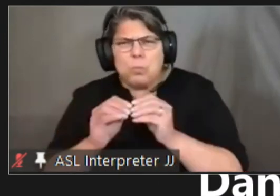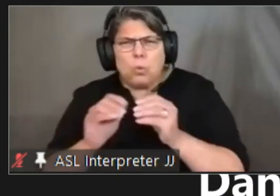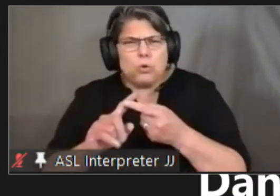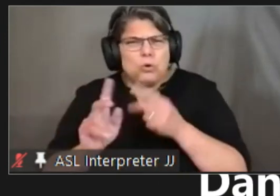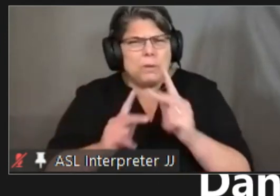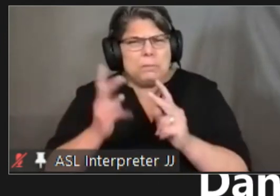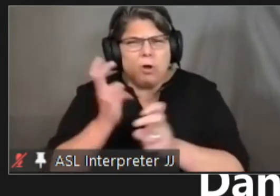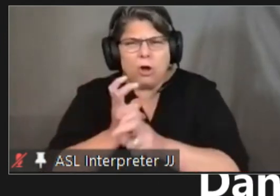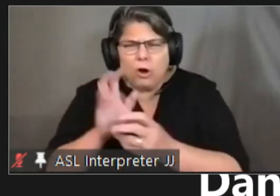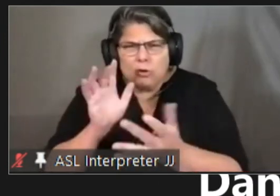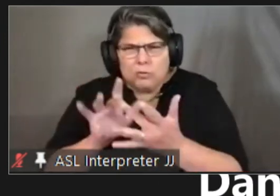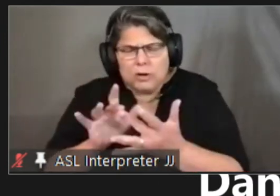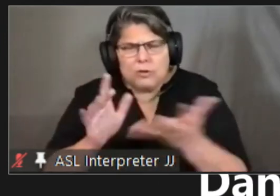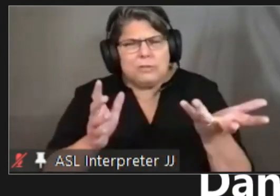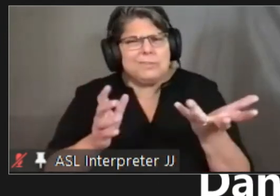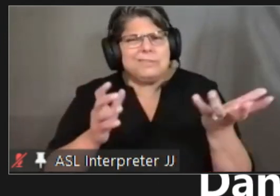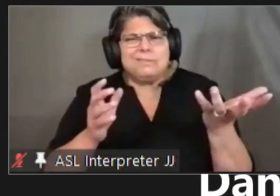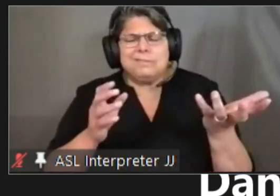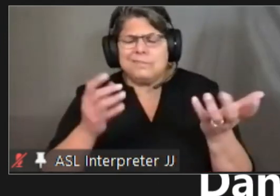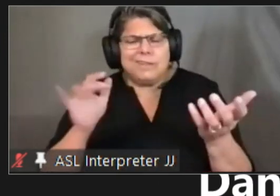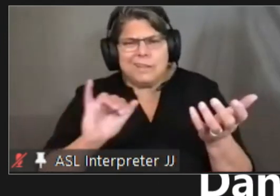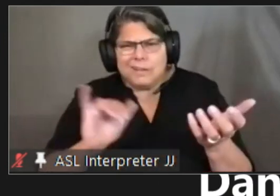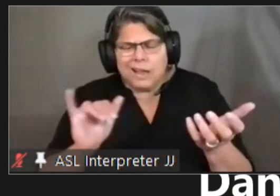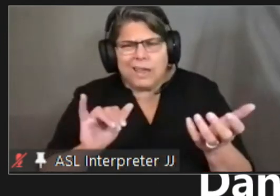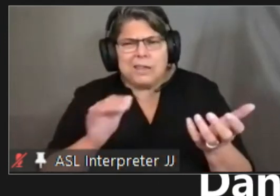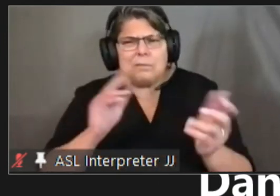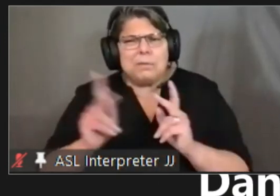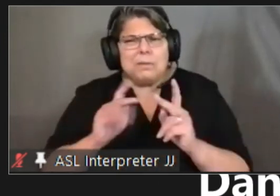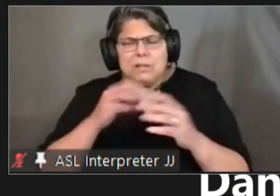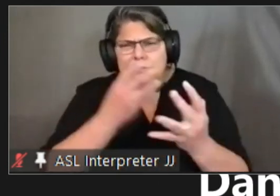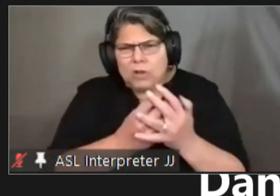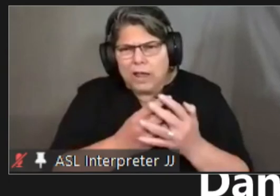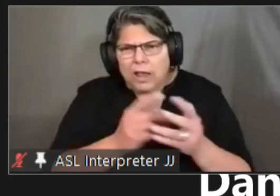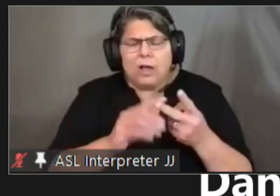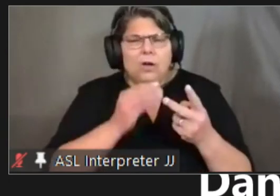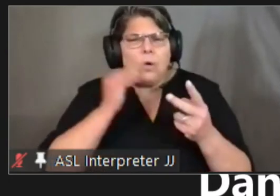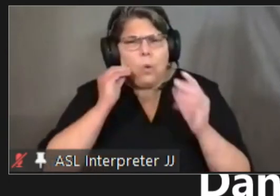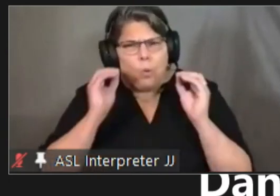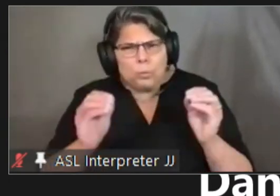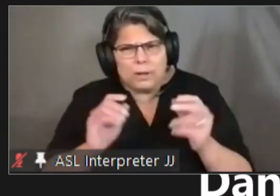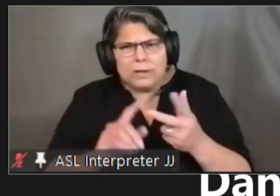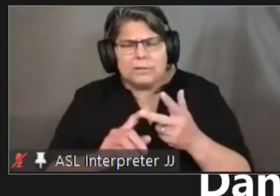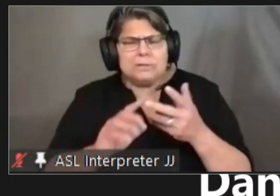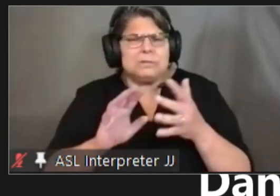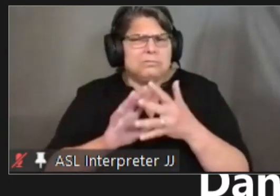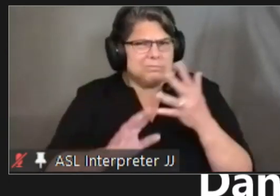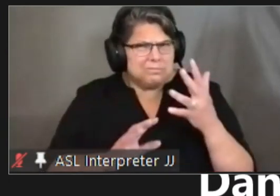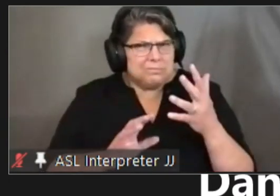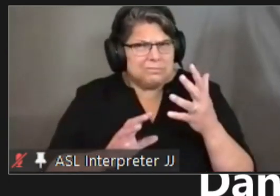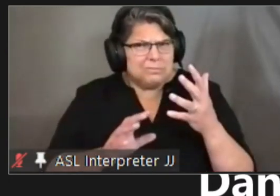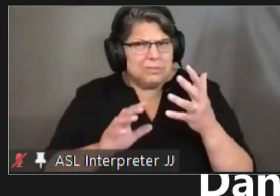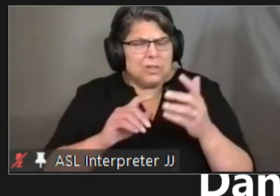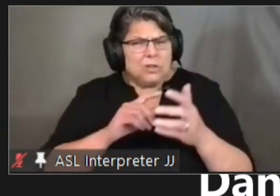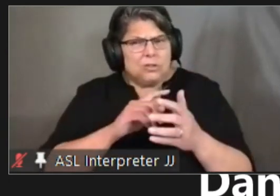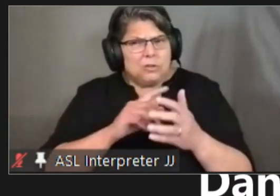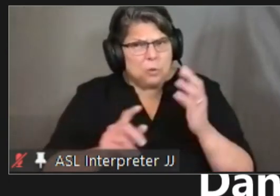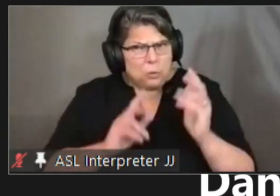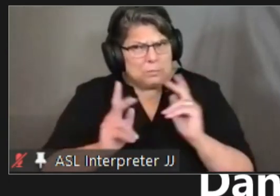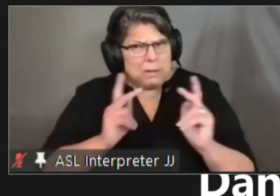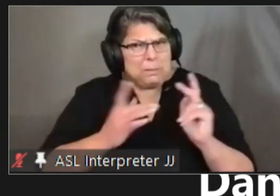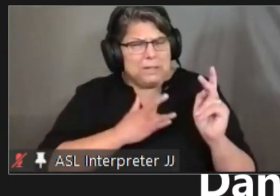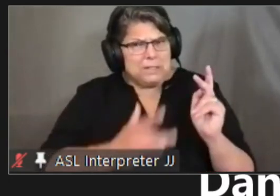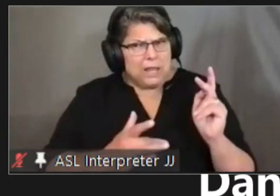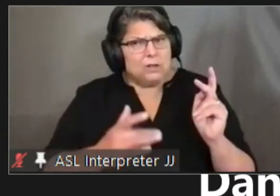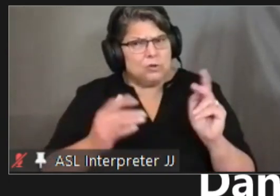incarcerated homeless um some homebound are these people that typically seek medical treatment and have